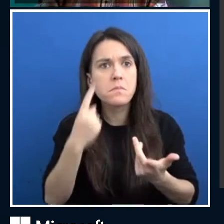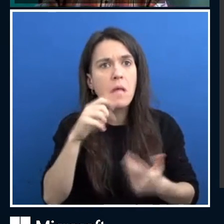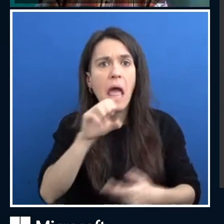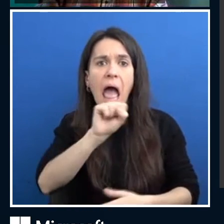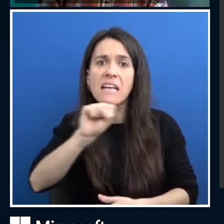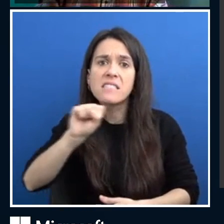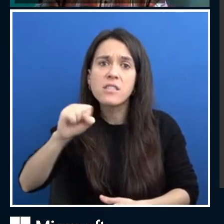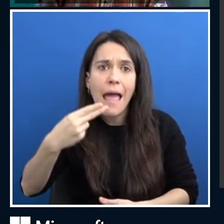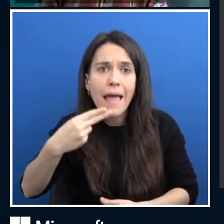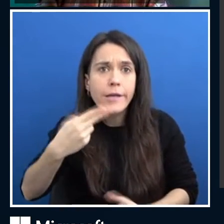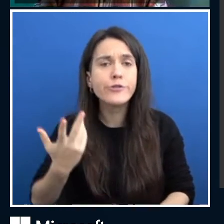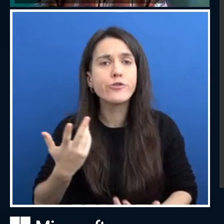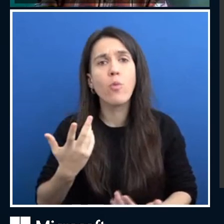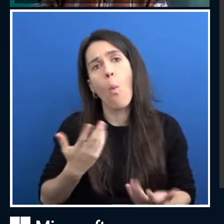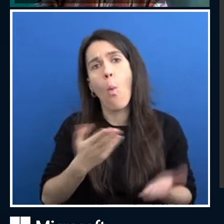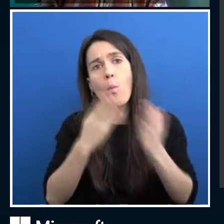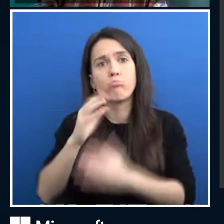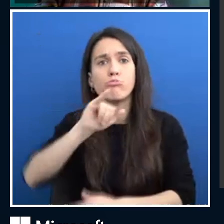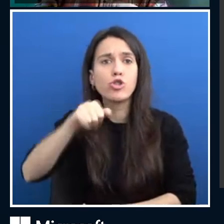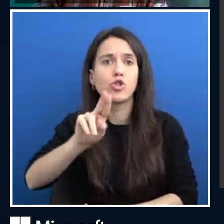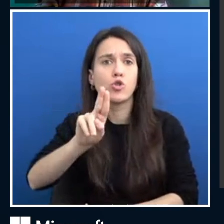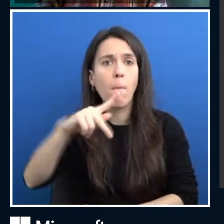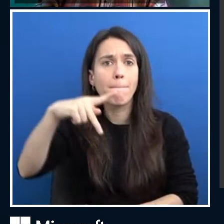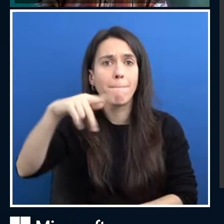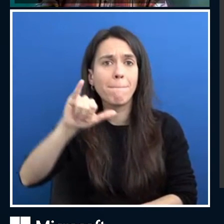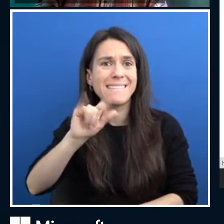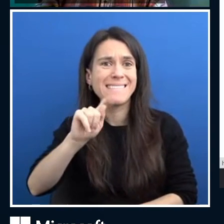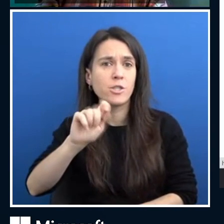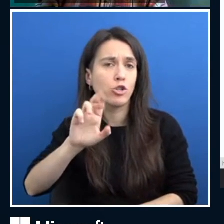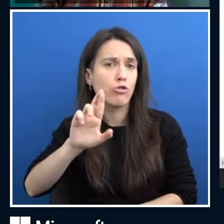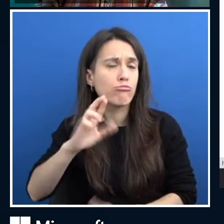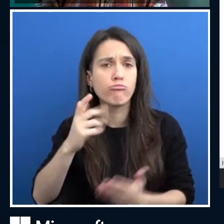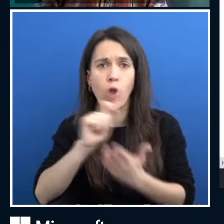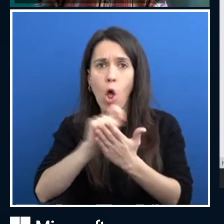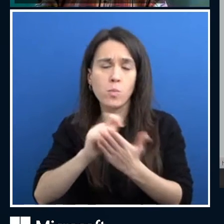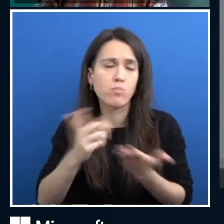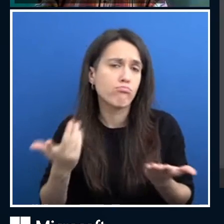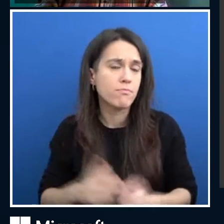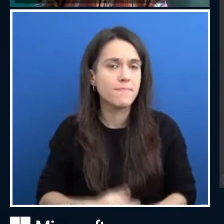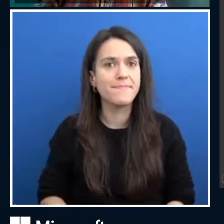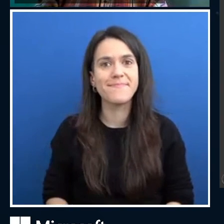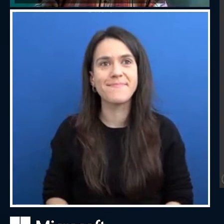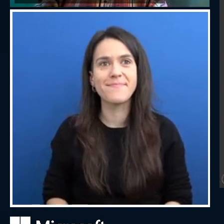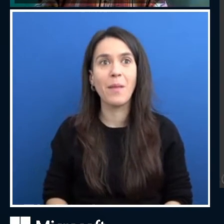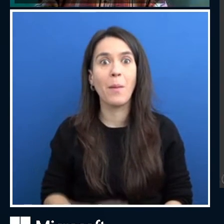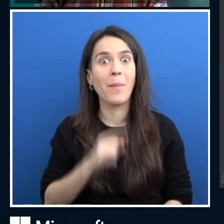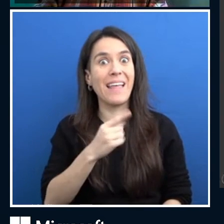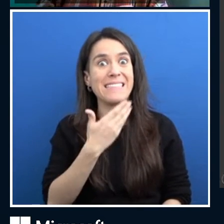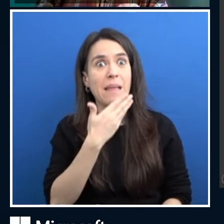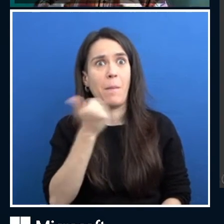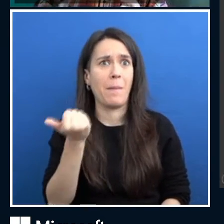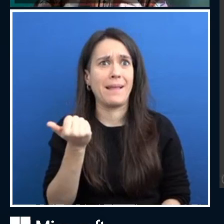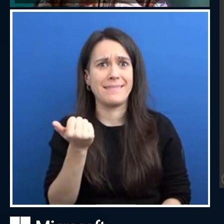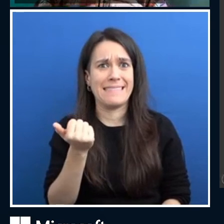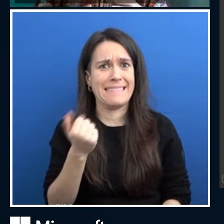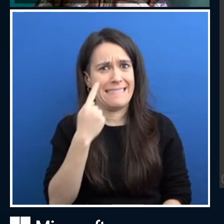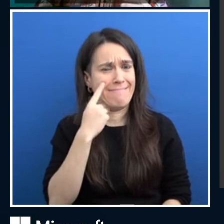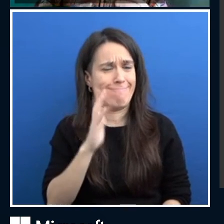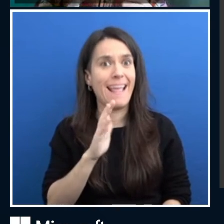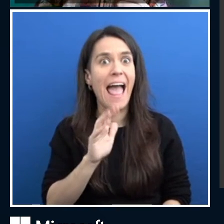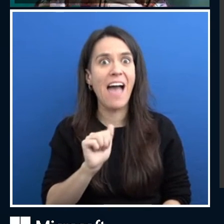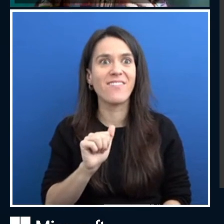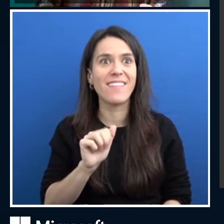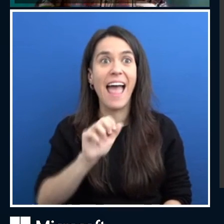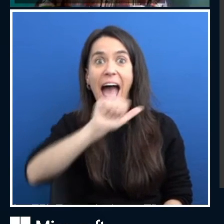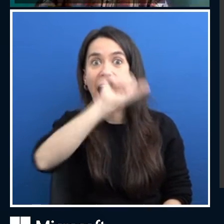using Jupyter notebooks. Uh, however, this is not the best way because, uh, Azure VM is, uh, something which is